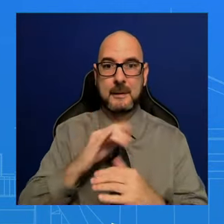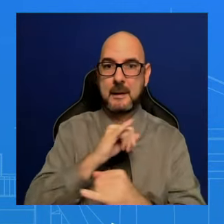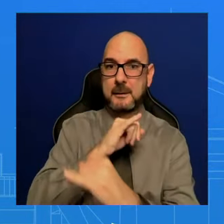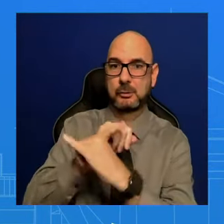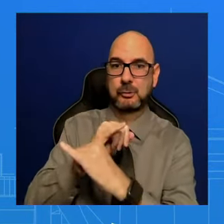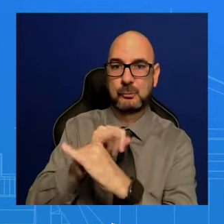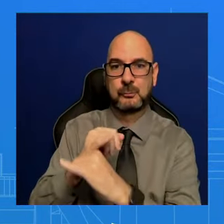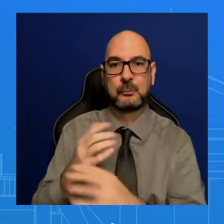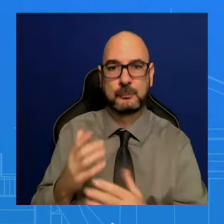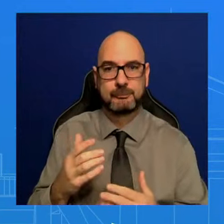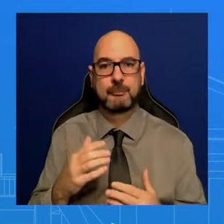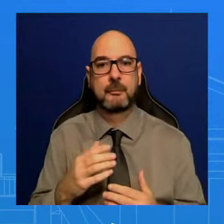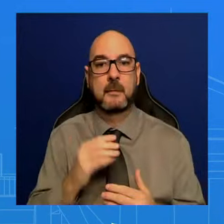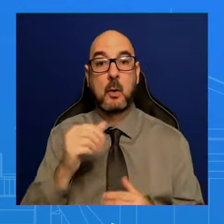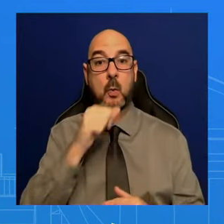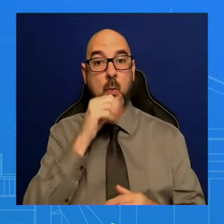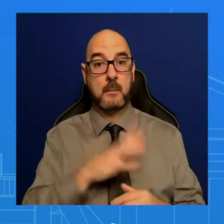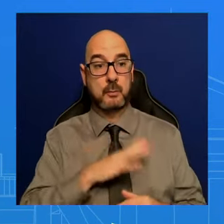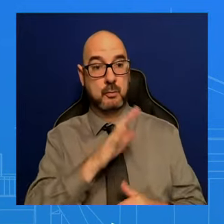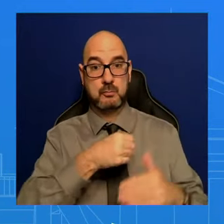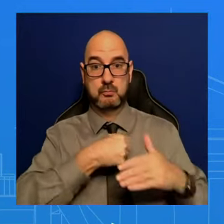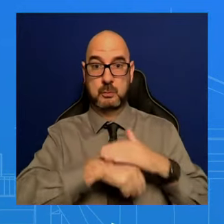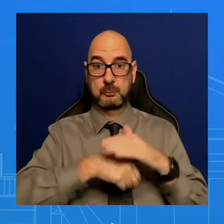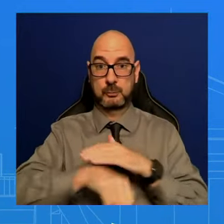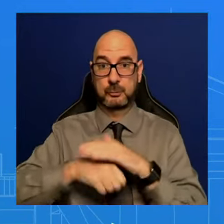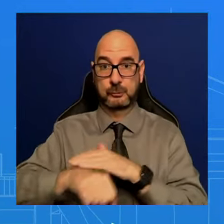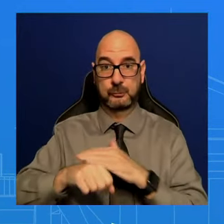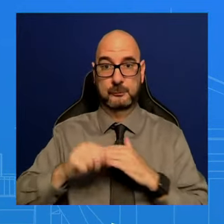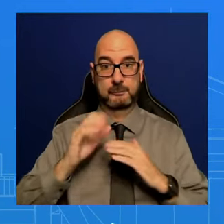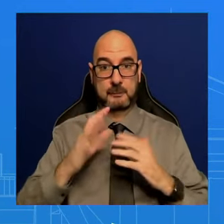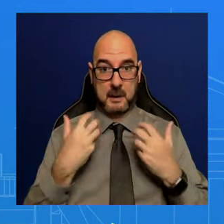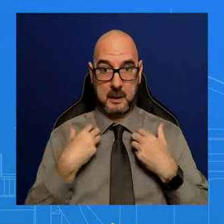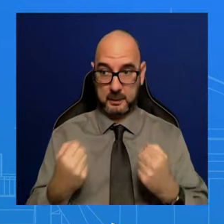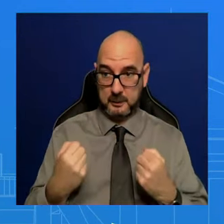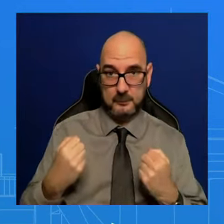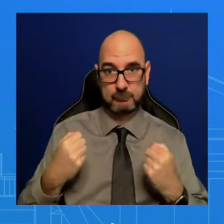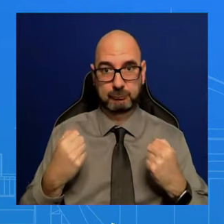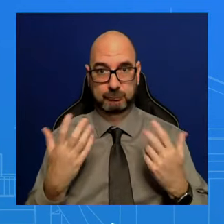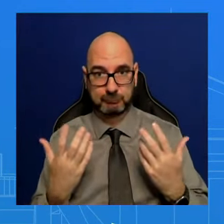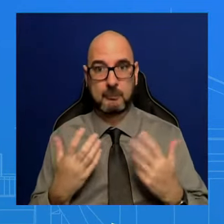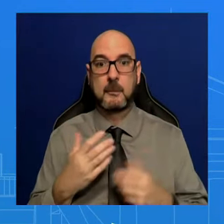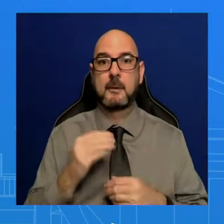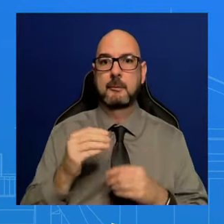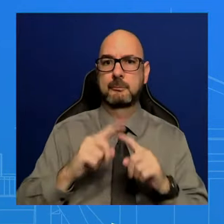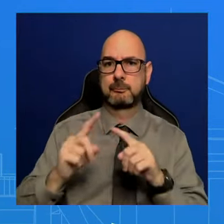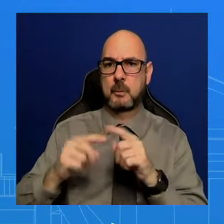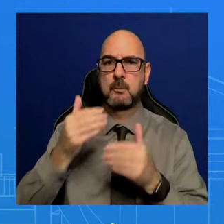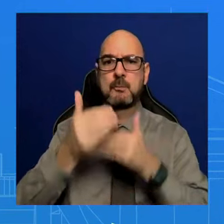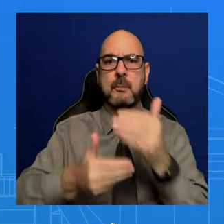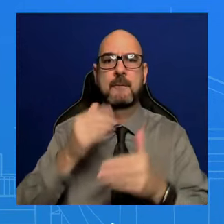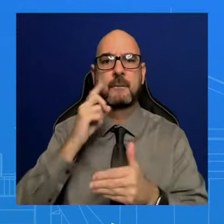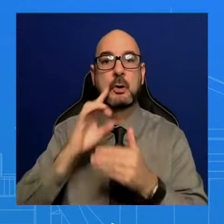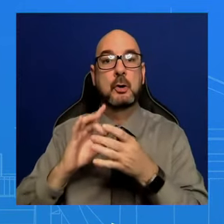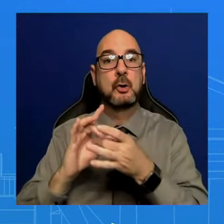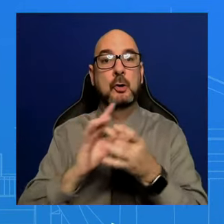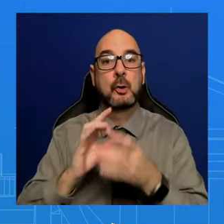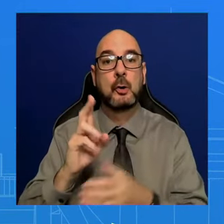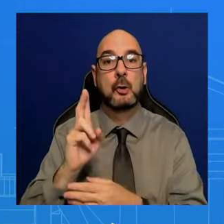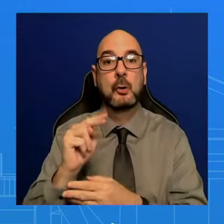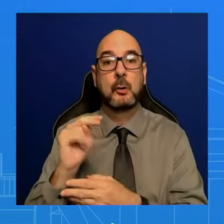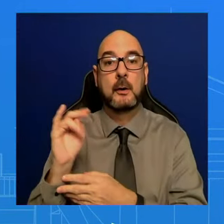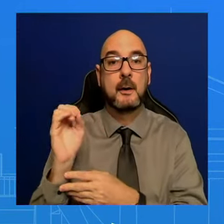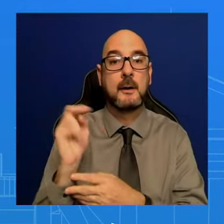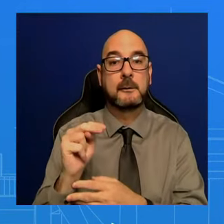from Republican elected officials, making progress on his unity agenda, ending cancer as we know it, delivering on the sacred